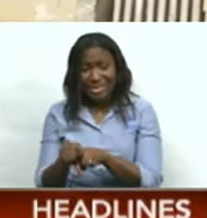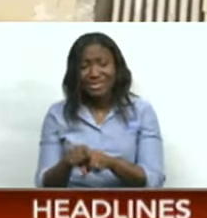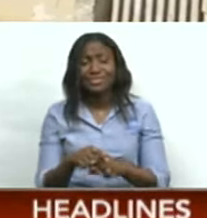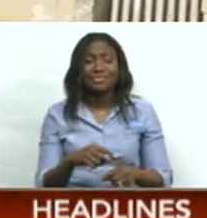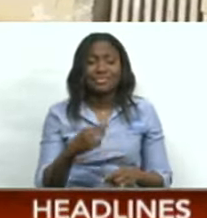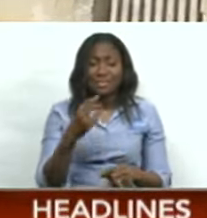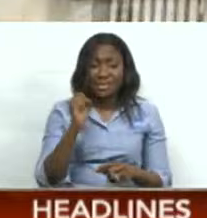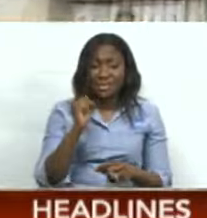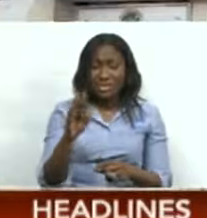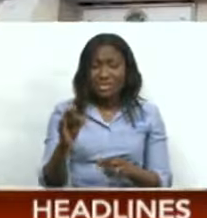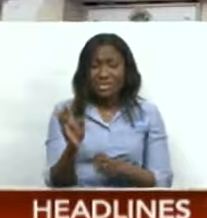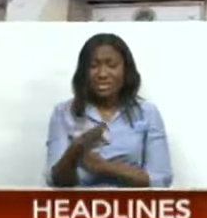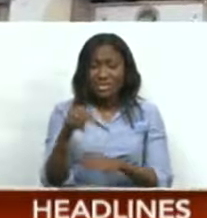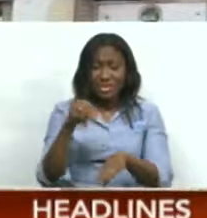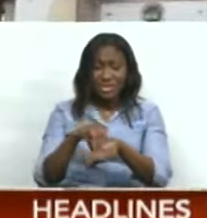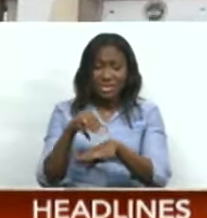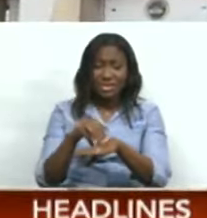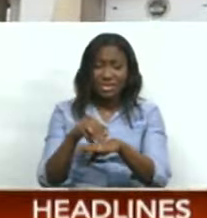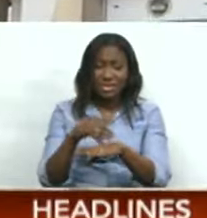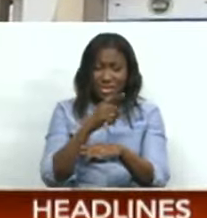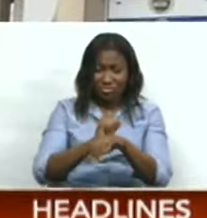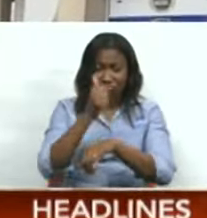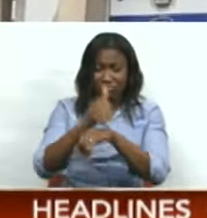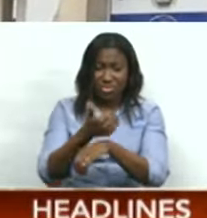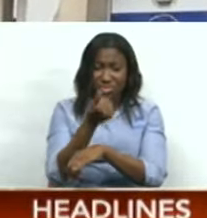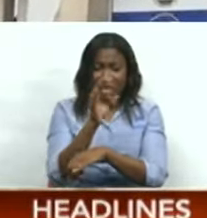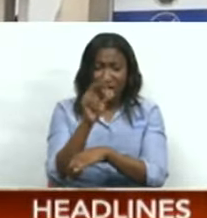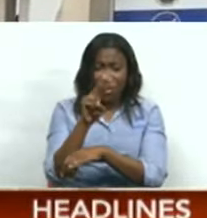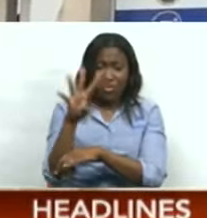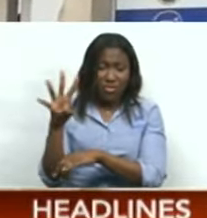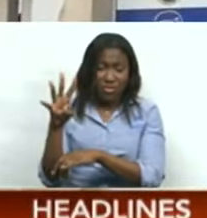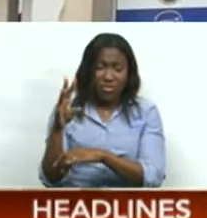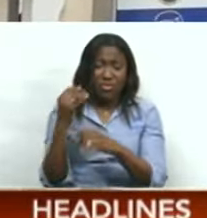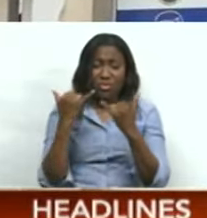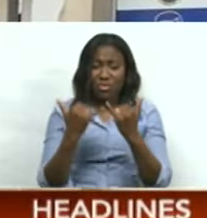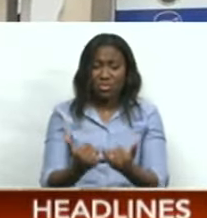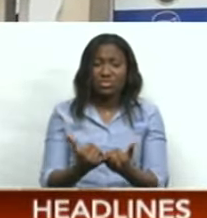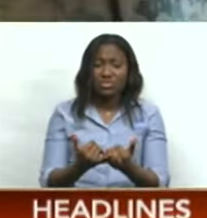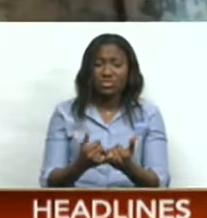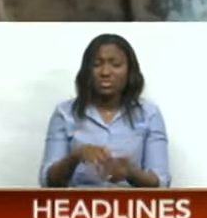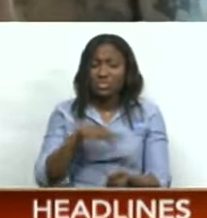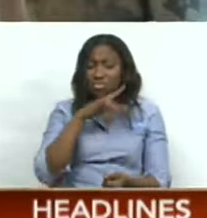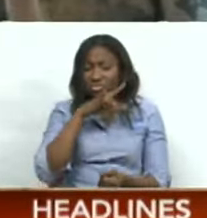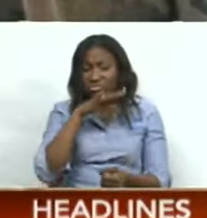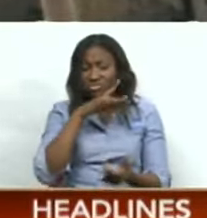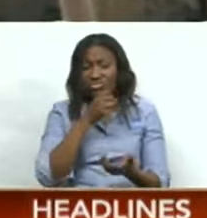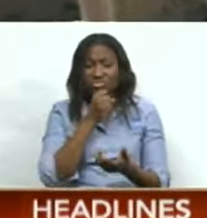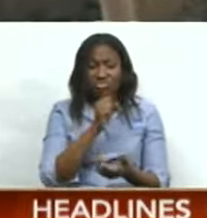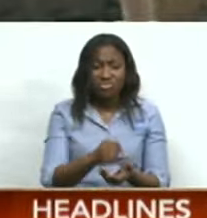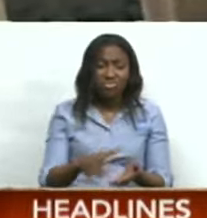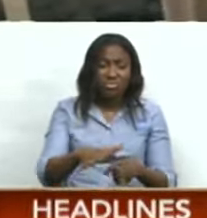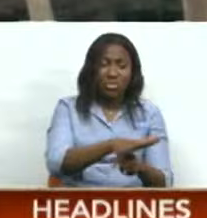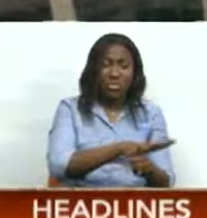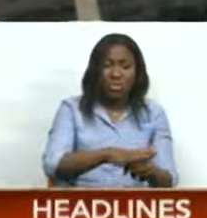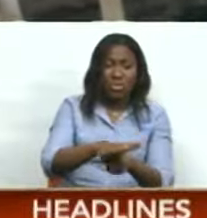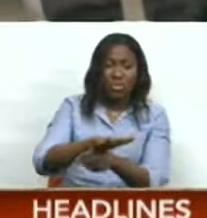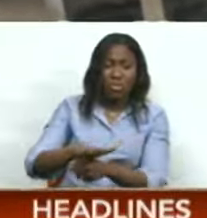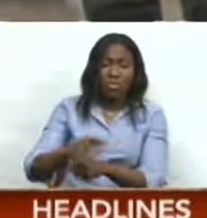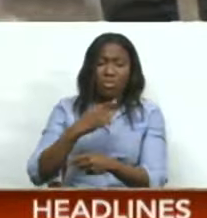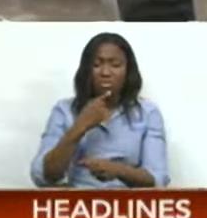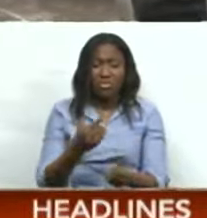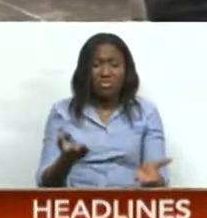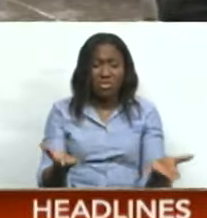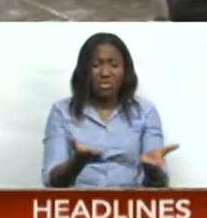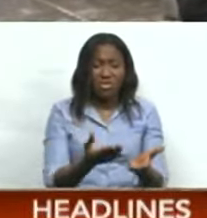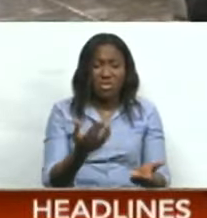the San Fernando fish market built in 1924 is languishing in disrepair. Vendors said the poultry conditions